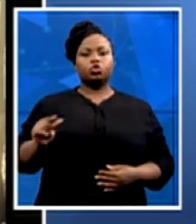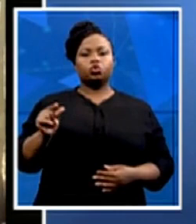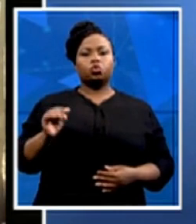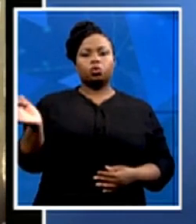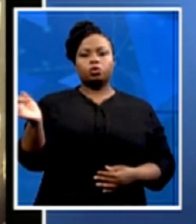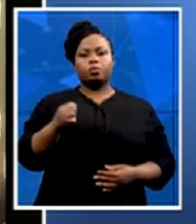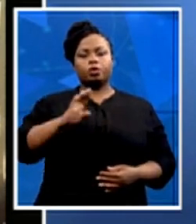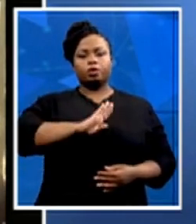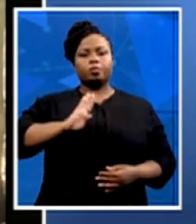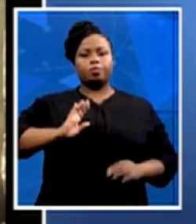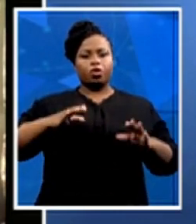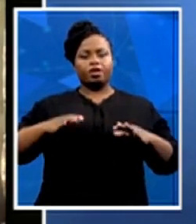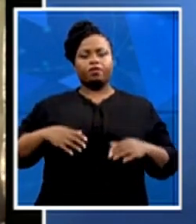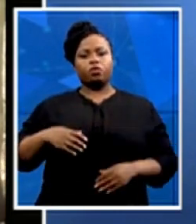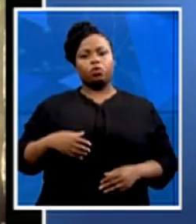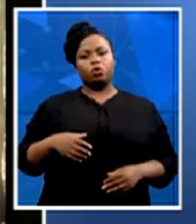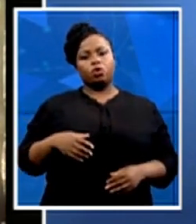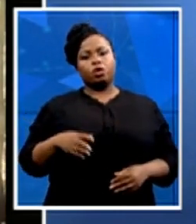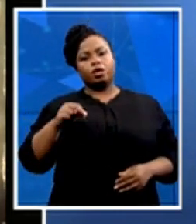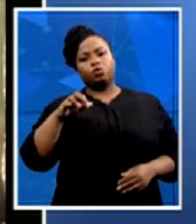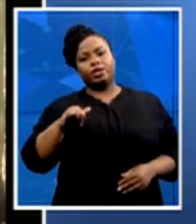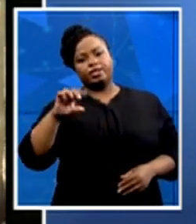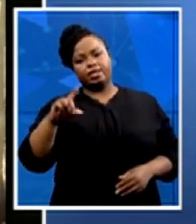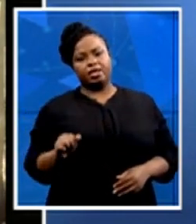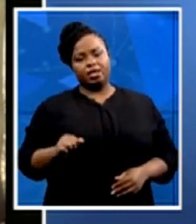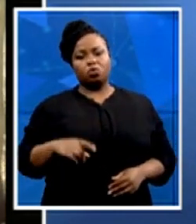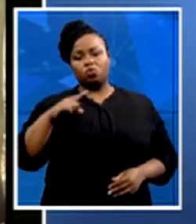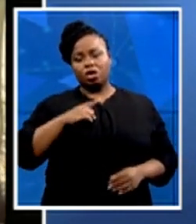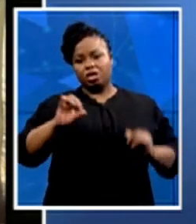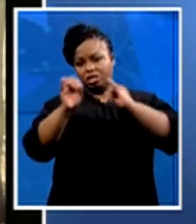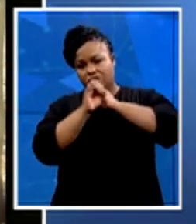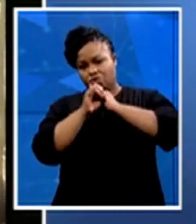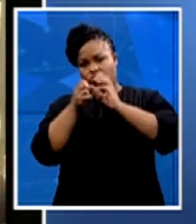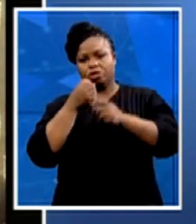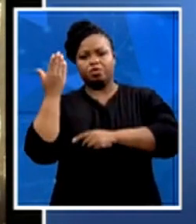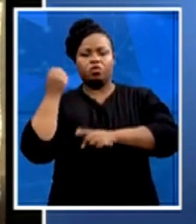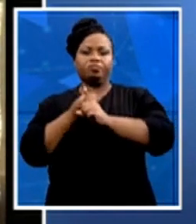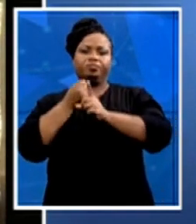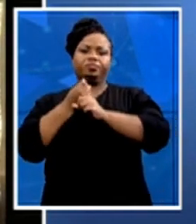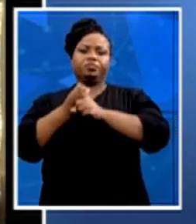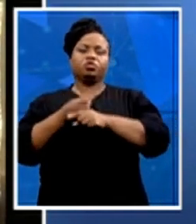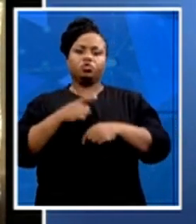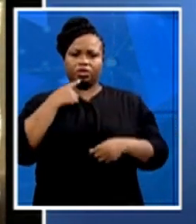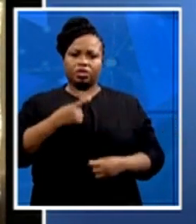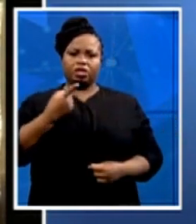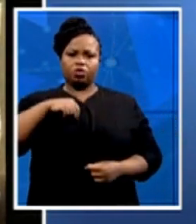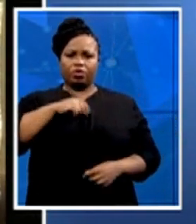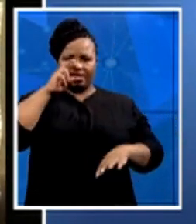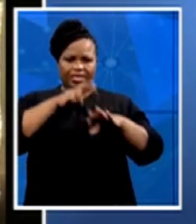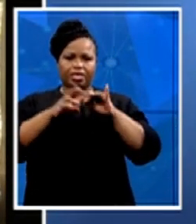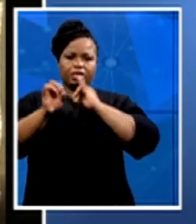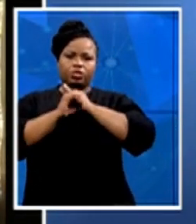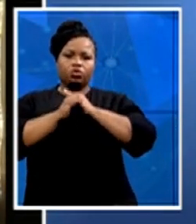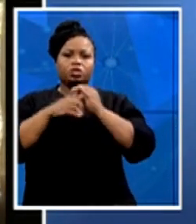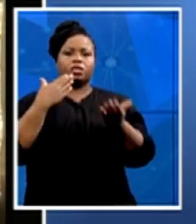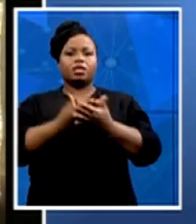the institution was advocated for by young people to say that we need an institution that's going to primarily look at the issue.